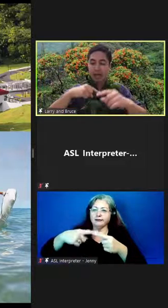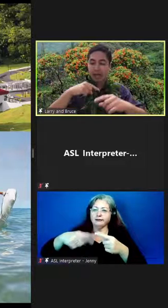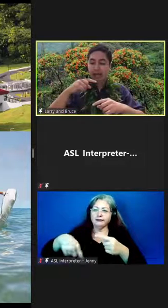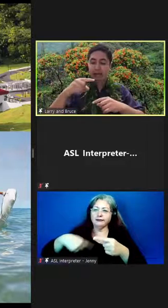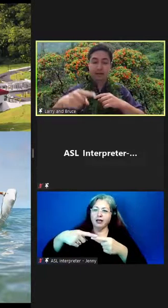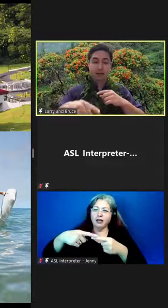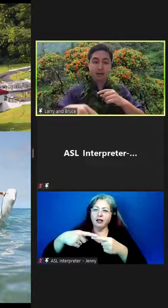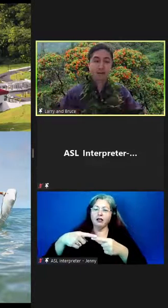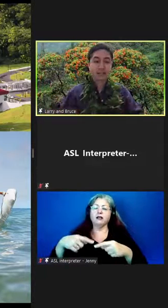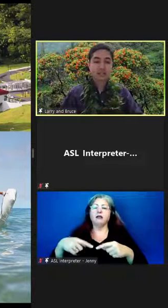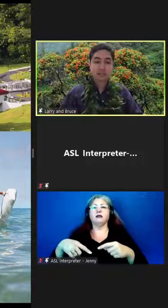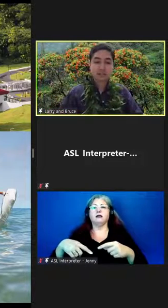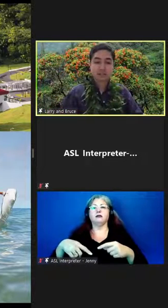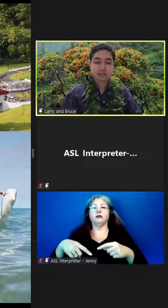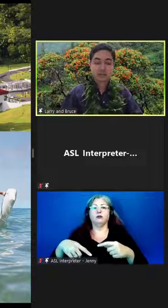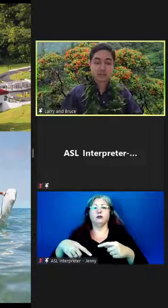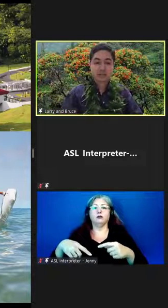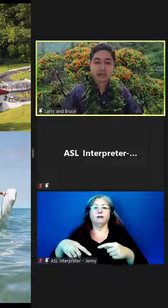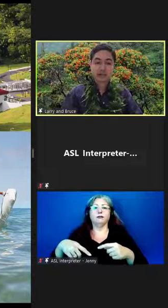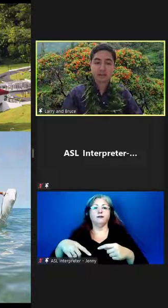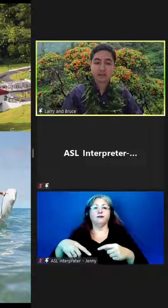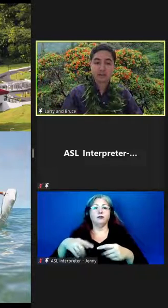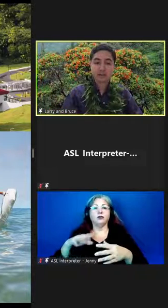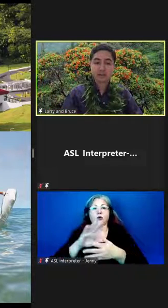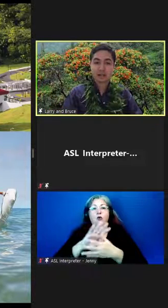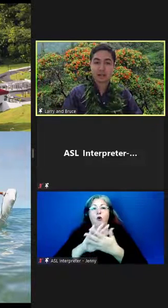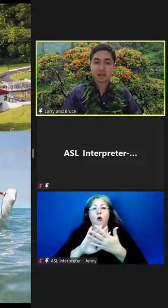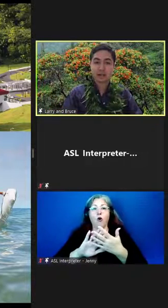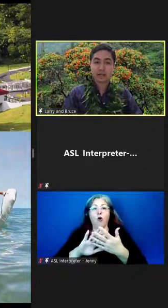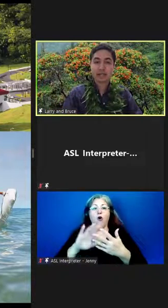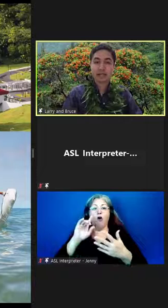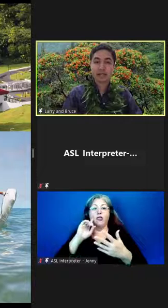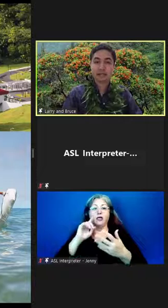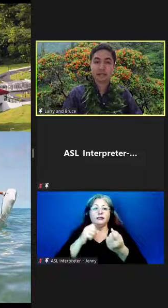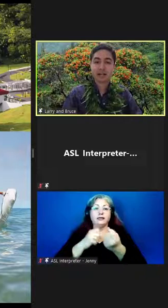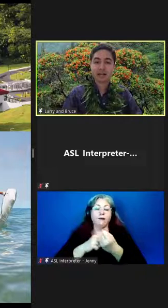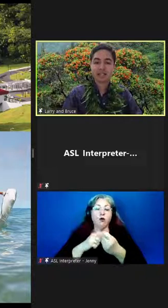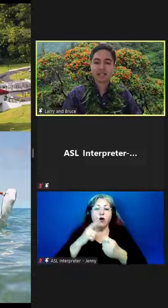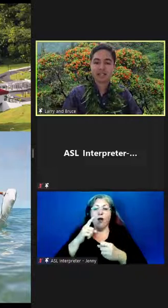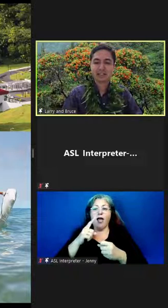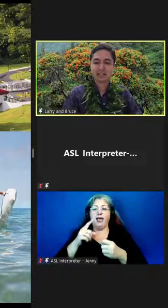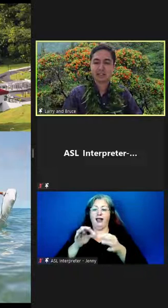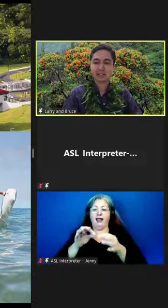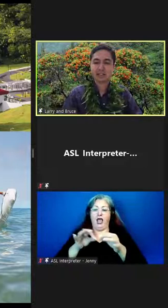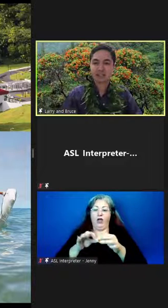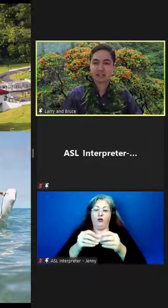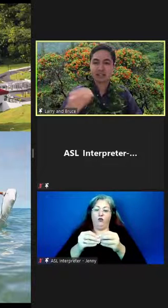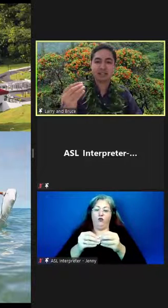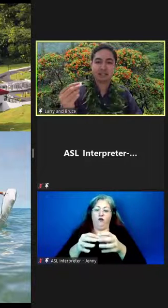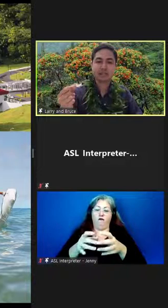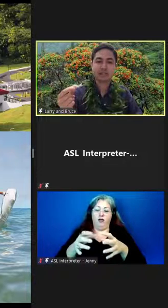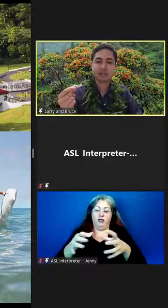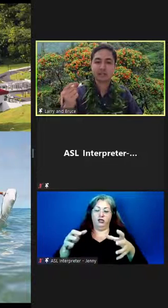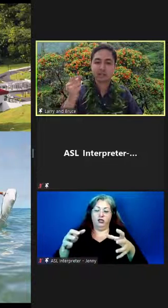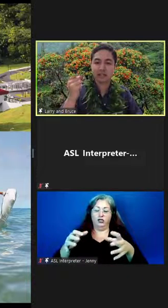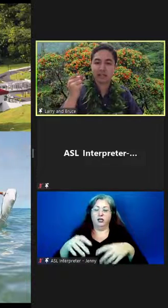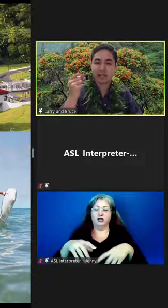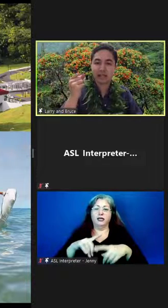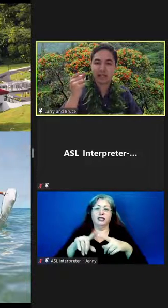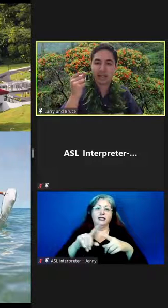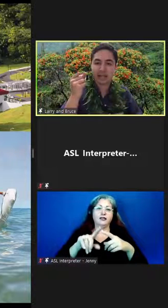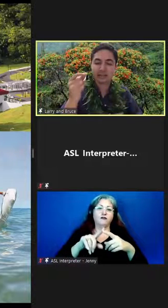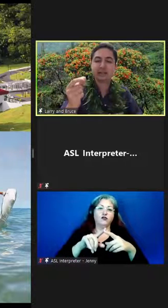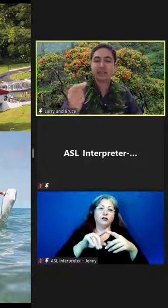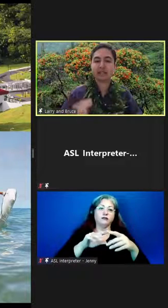And all these support Hawaiian language revitalization and institution, the